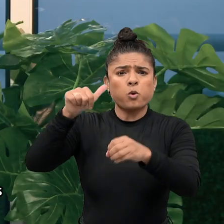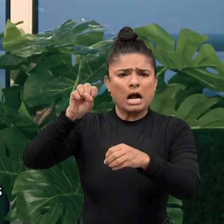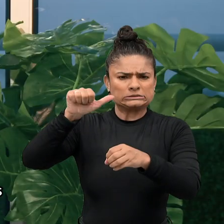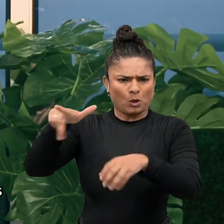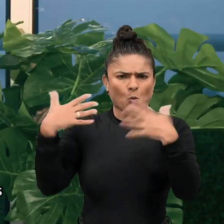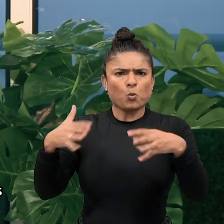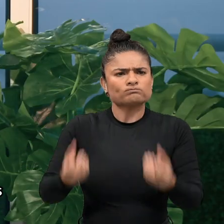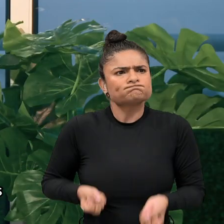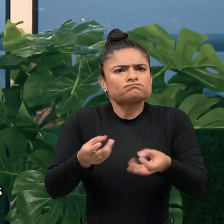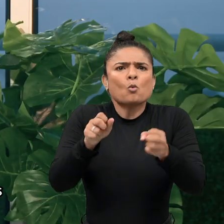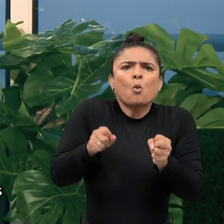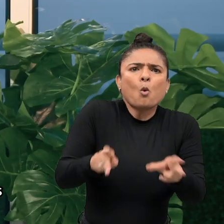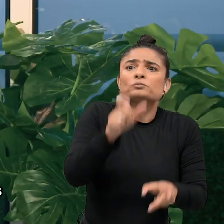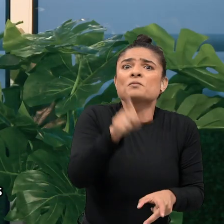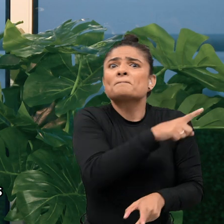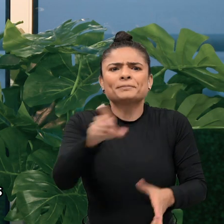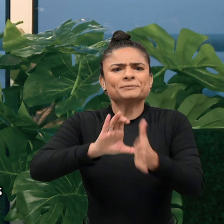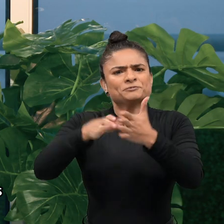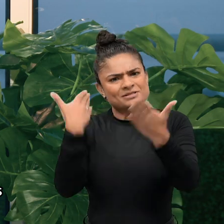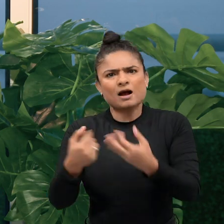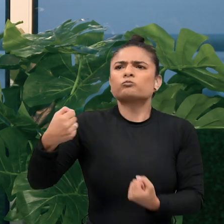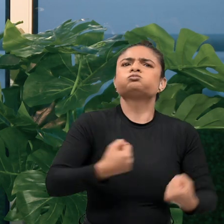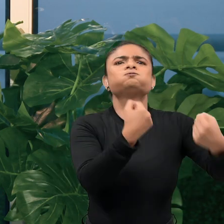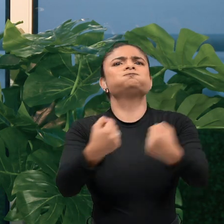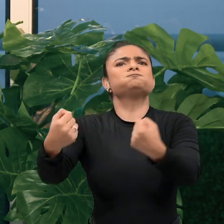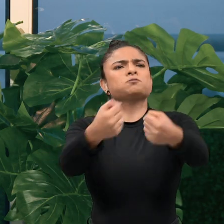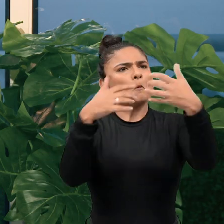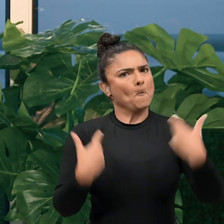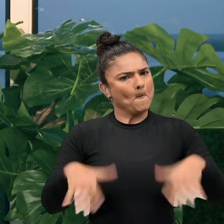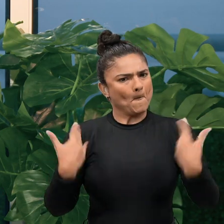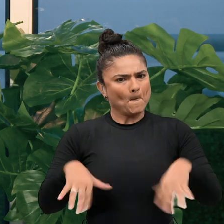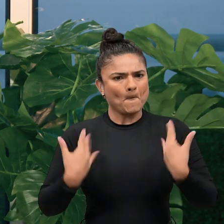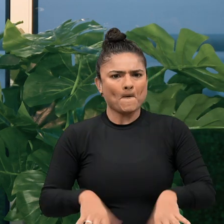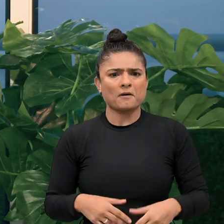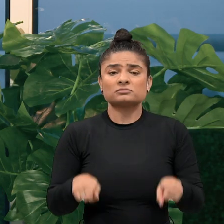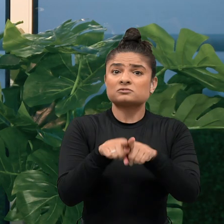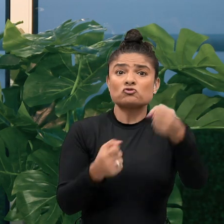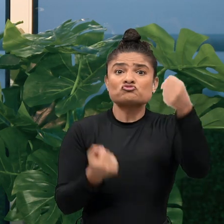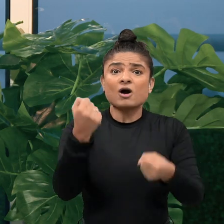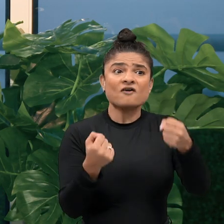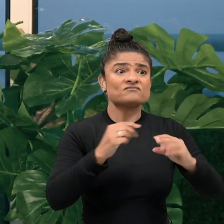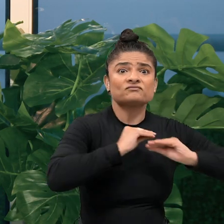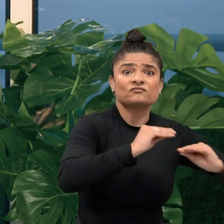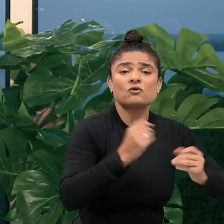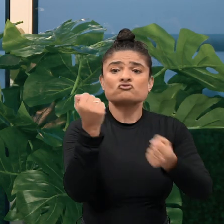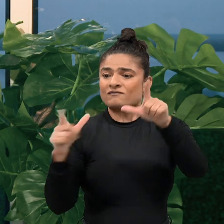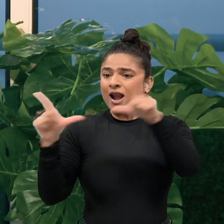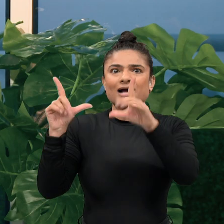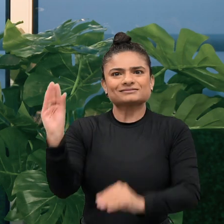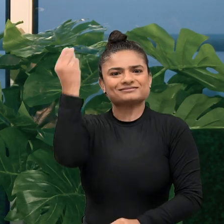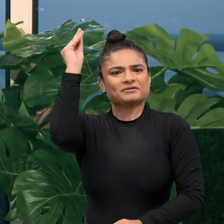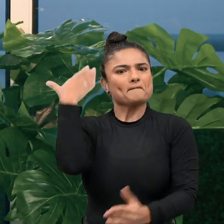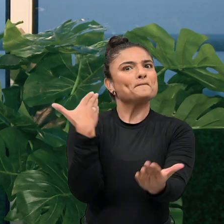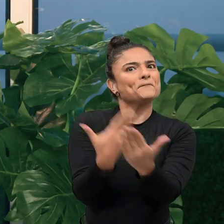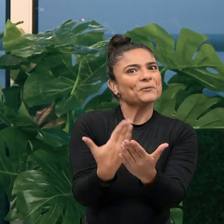Kwasa biedt a geleendheid for mensee met lichamelke gestremdehede wat die vaardigheid het om te bestuur, de geleendheid om bestuurlese te